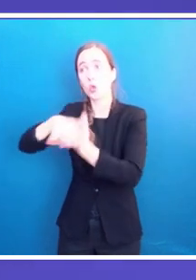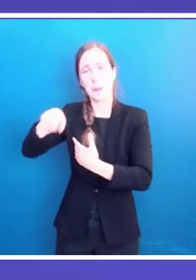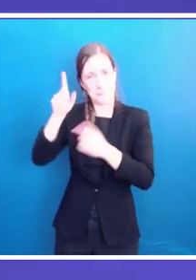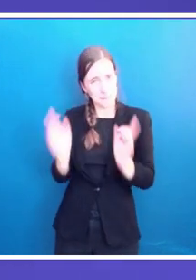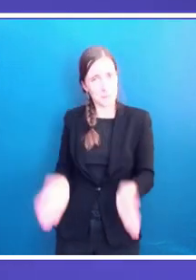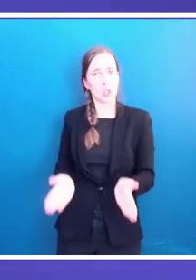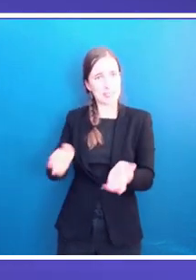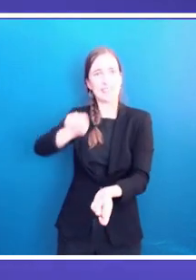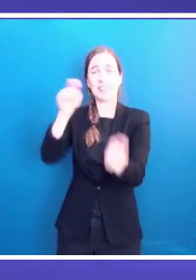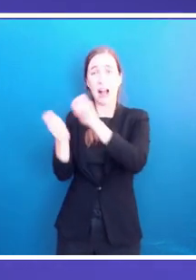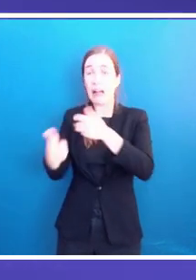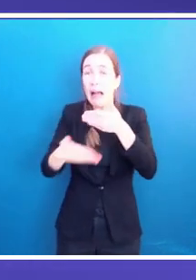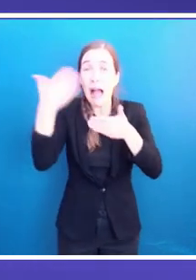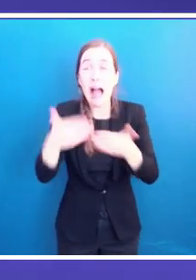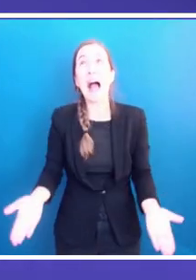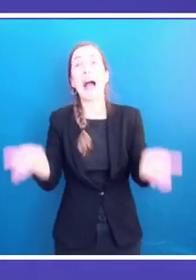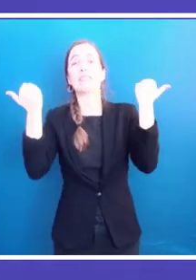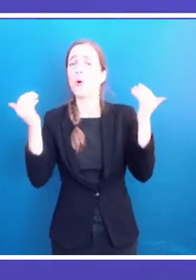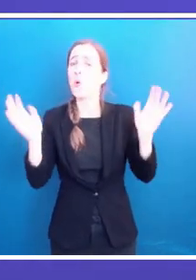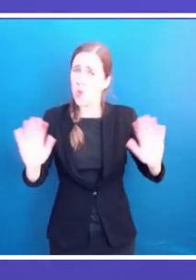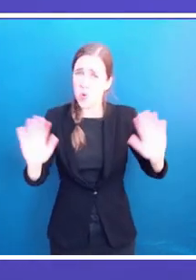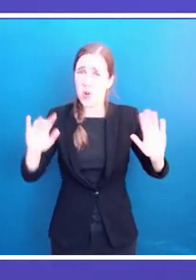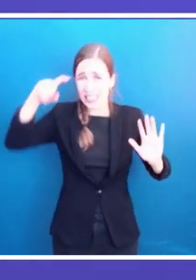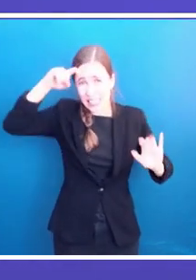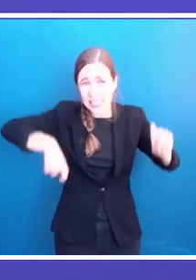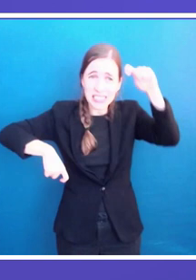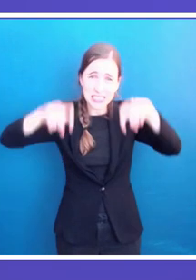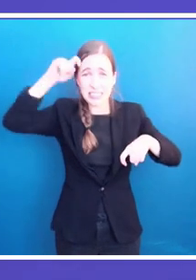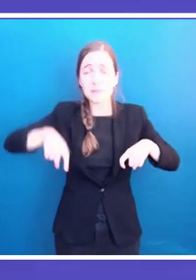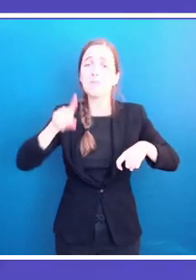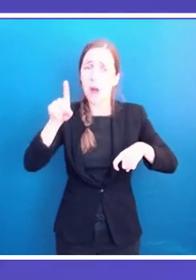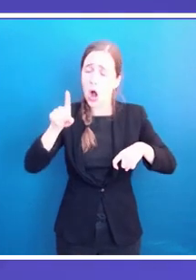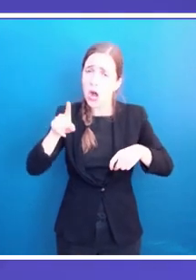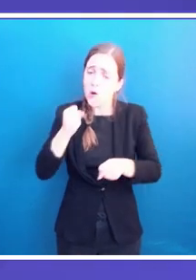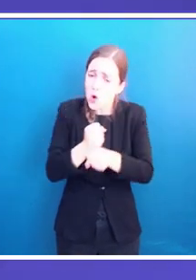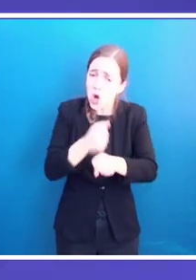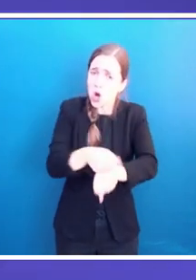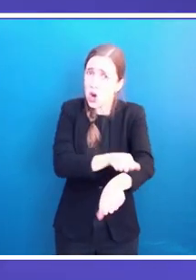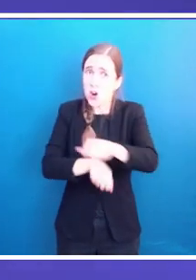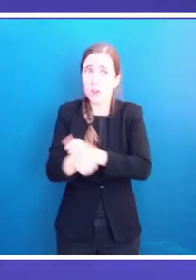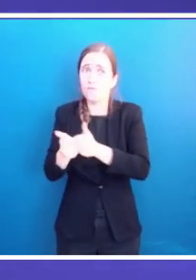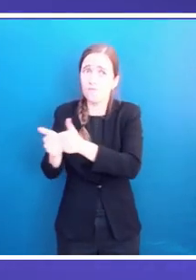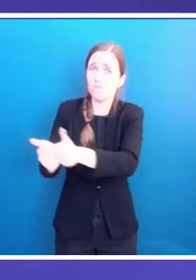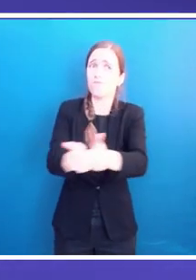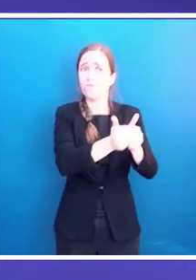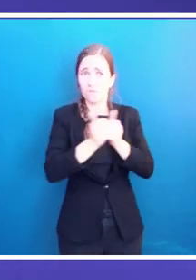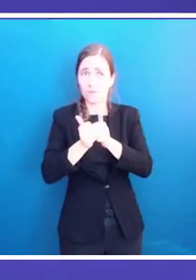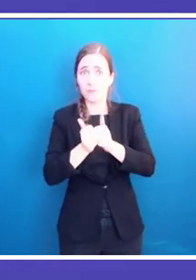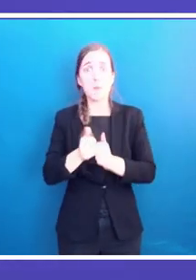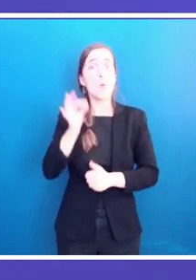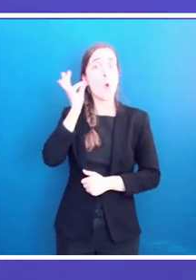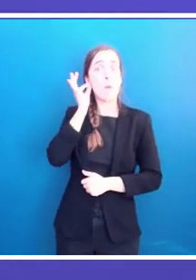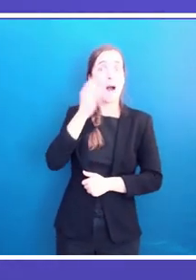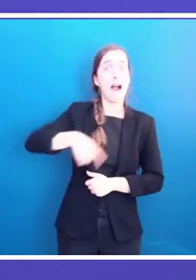population in this world. So this 50% should be represented in institutions, in politics, in